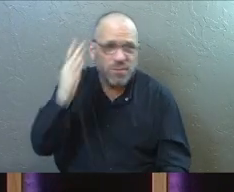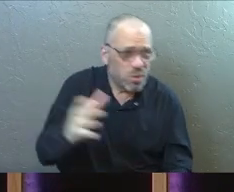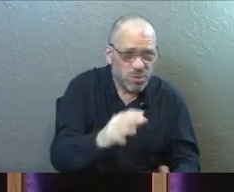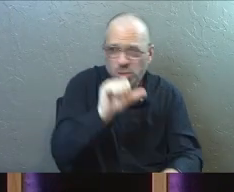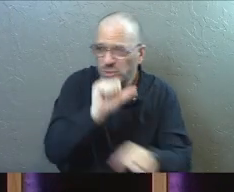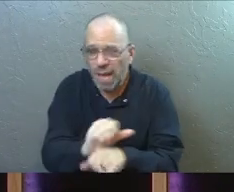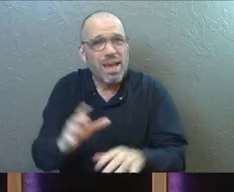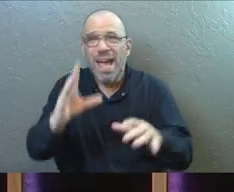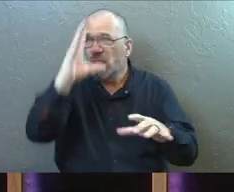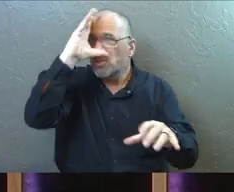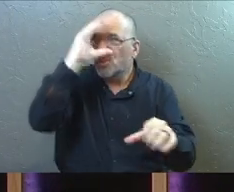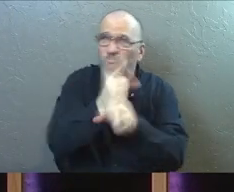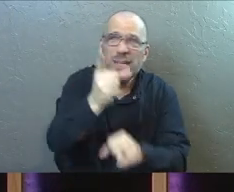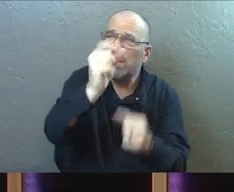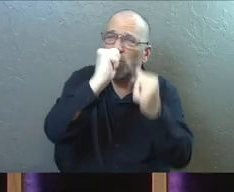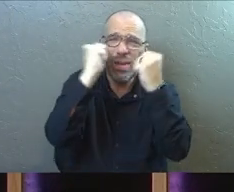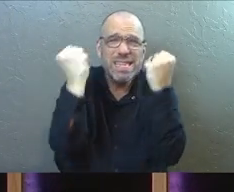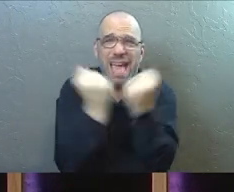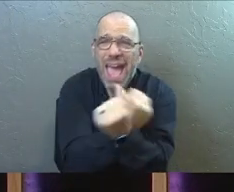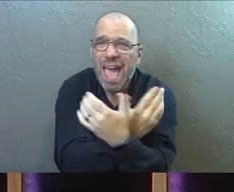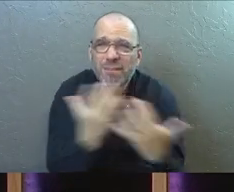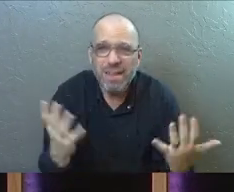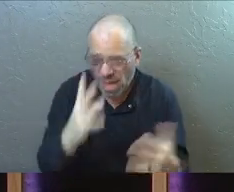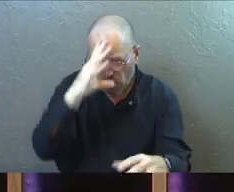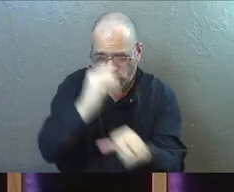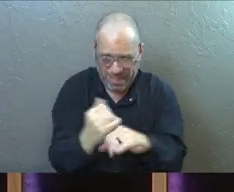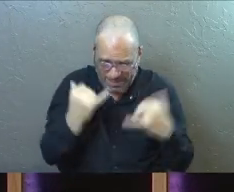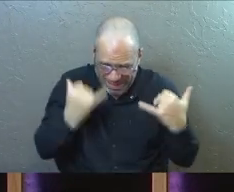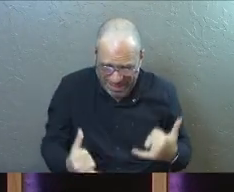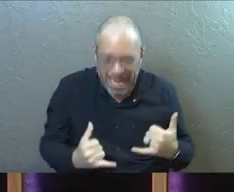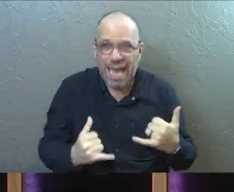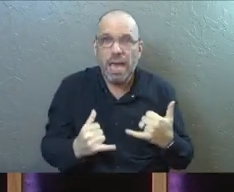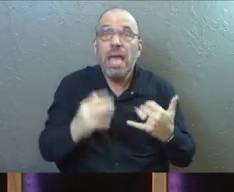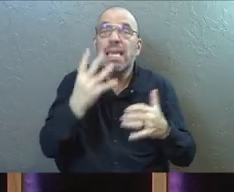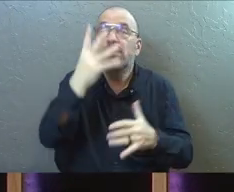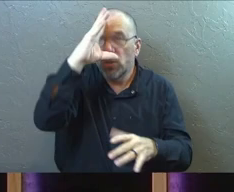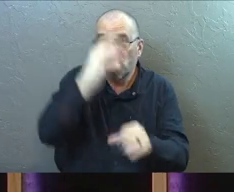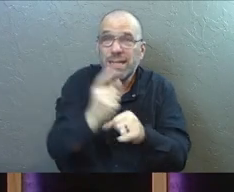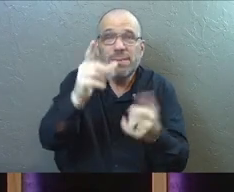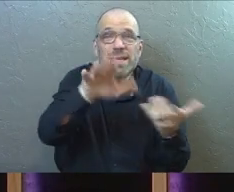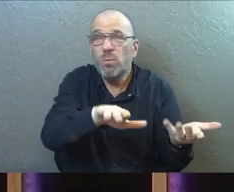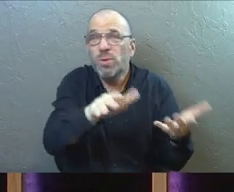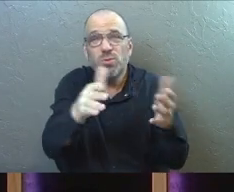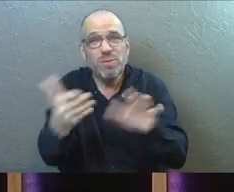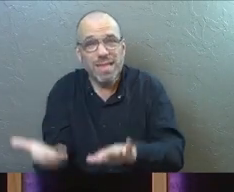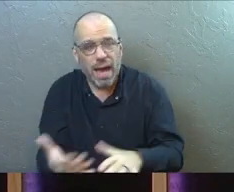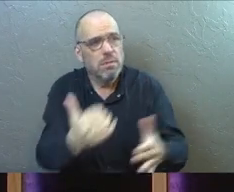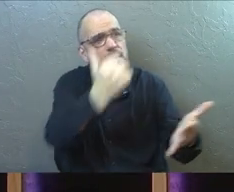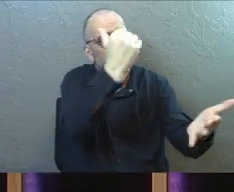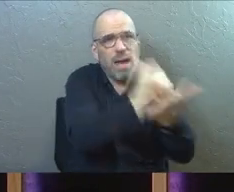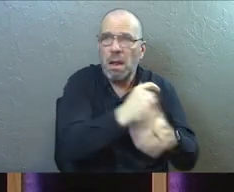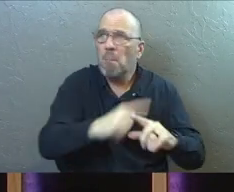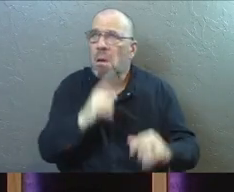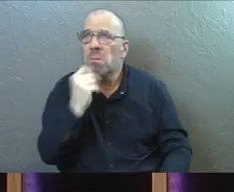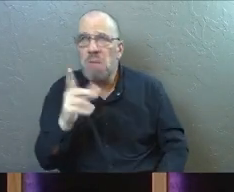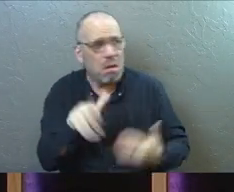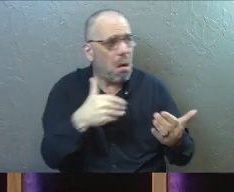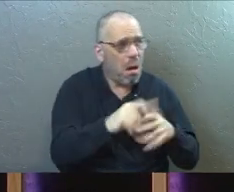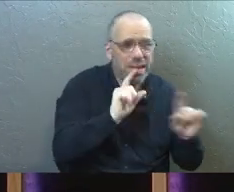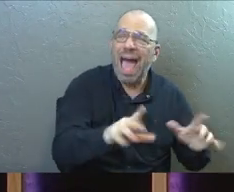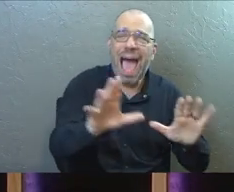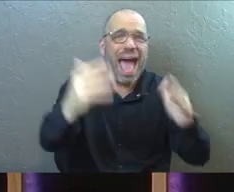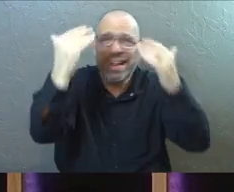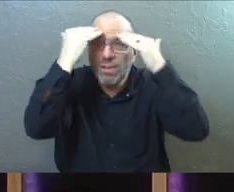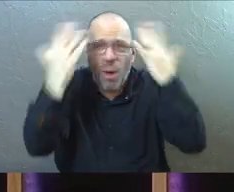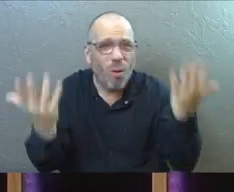future and your career. You got to trust him with everything. You got to trust him with the day of your going home. You got to trust him. You're like, but I don't understand all the answers.